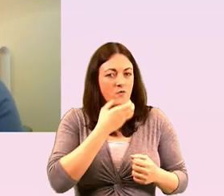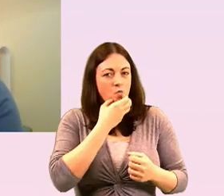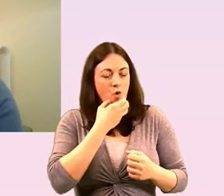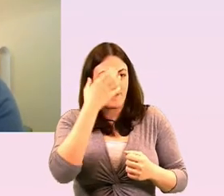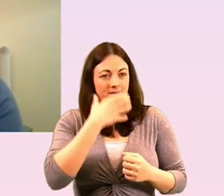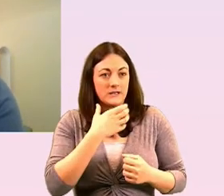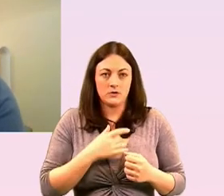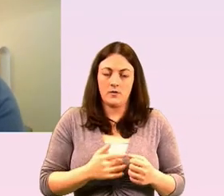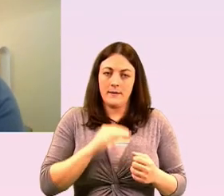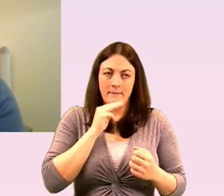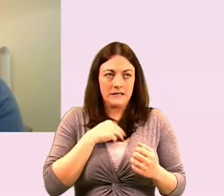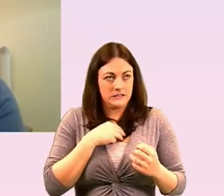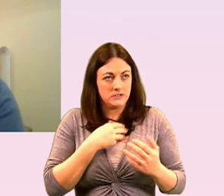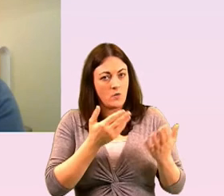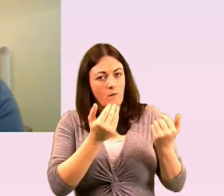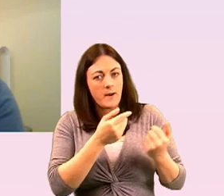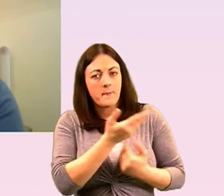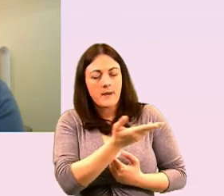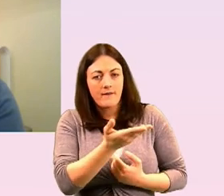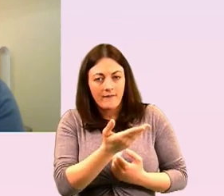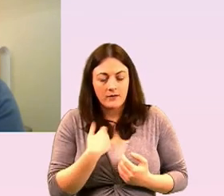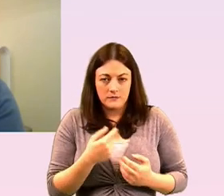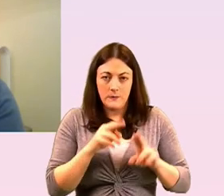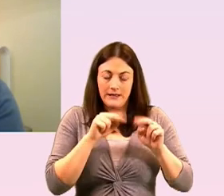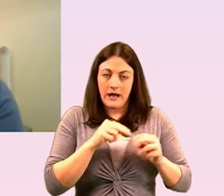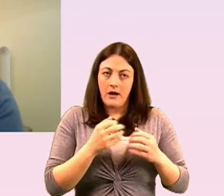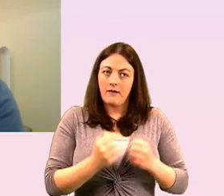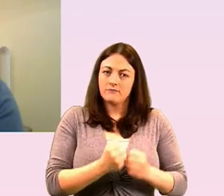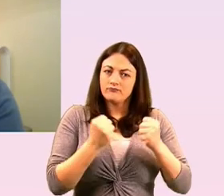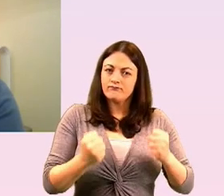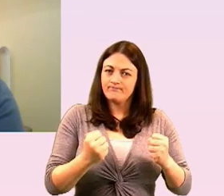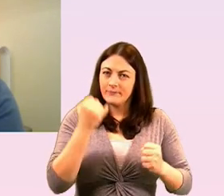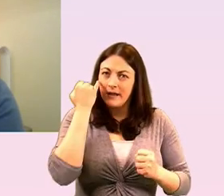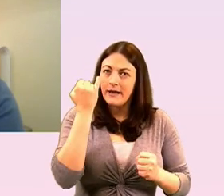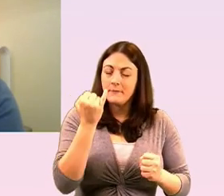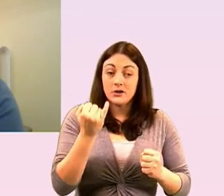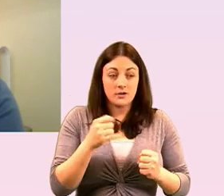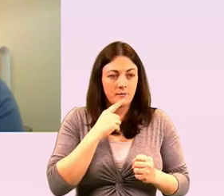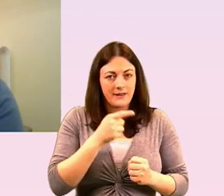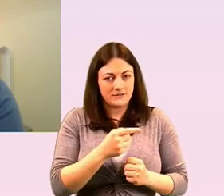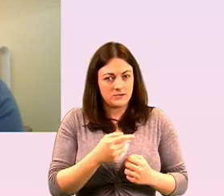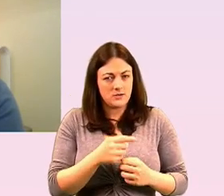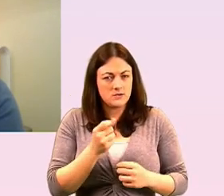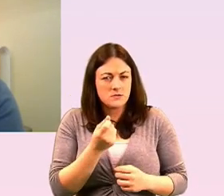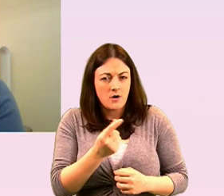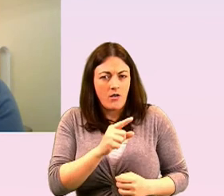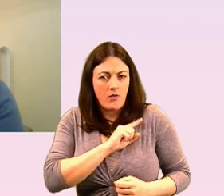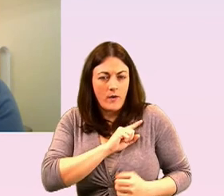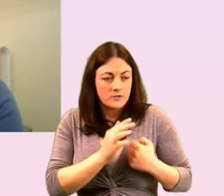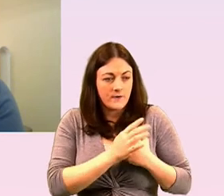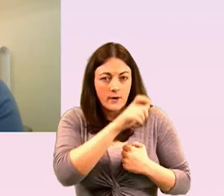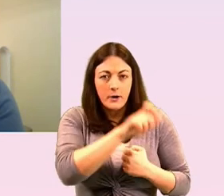uh image that you give and these some of these are small wins but my goodness for the individual they are